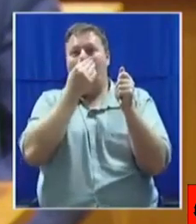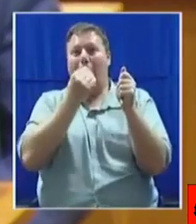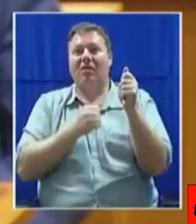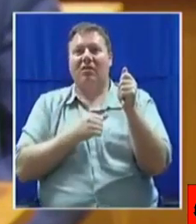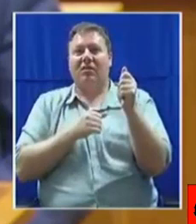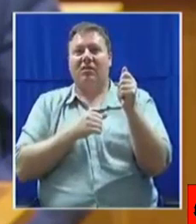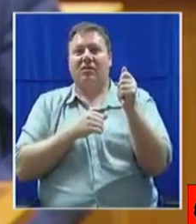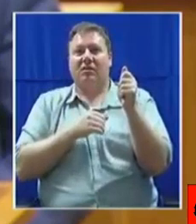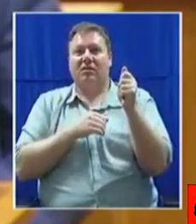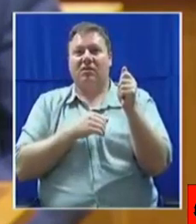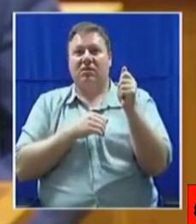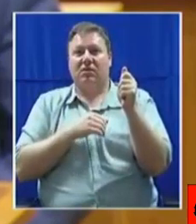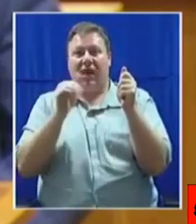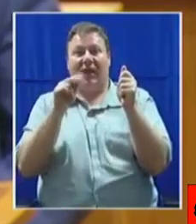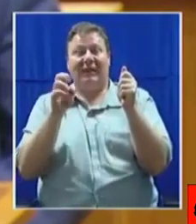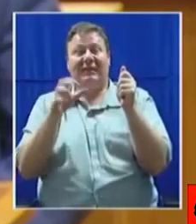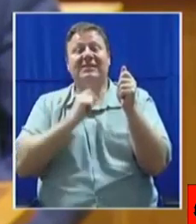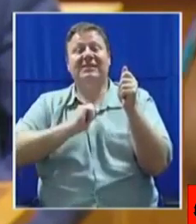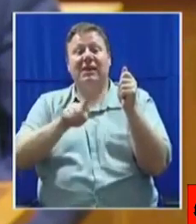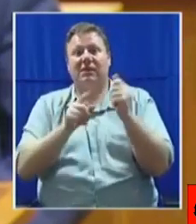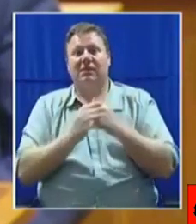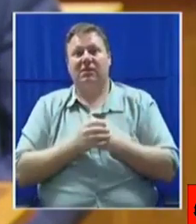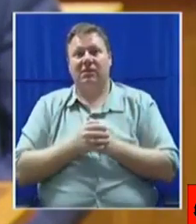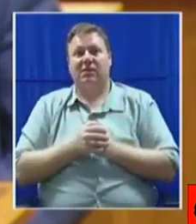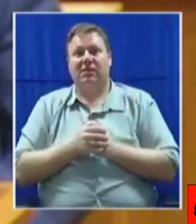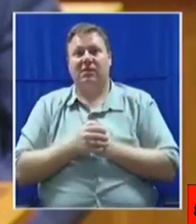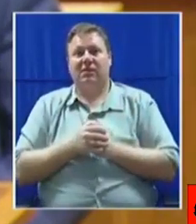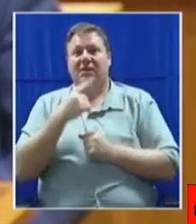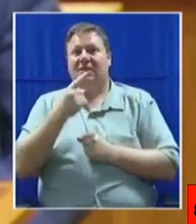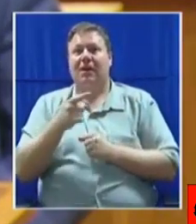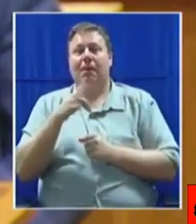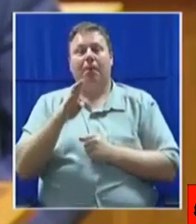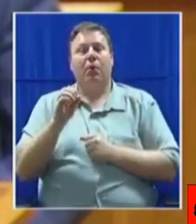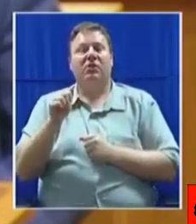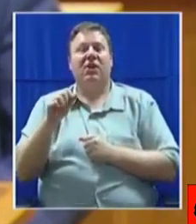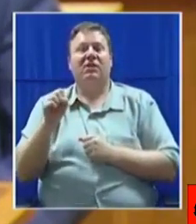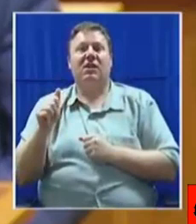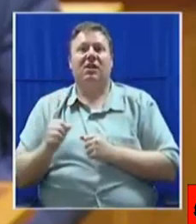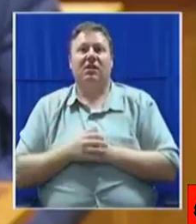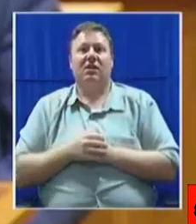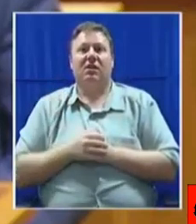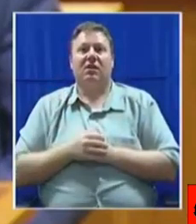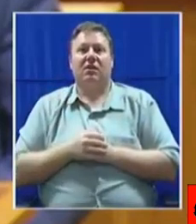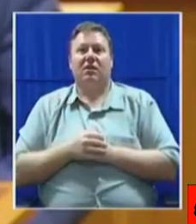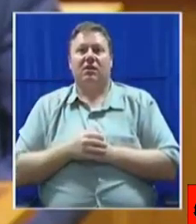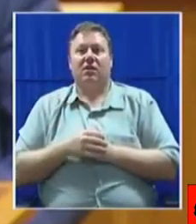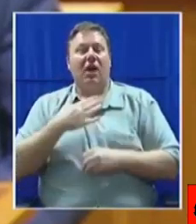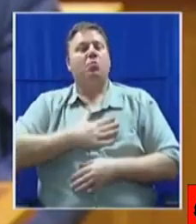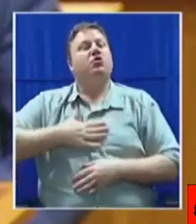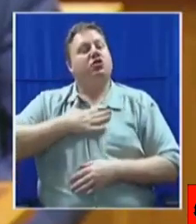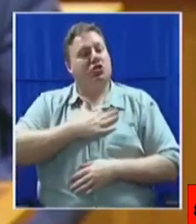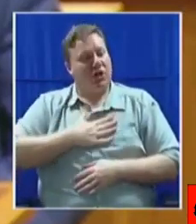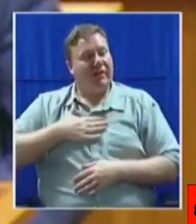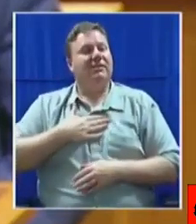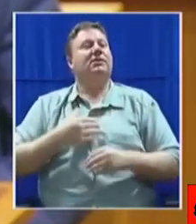your party, the ANC, saying to BOSASA, we want to express our sincere appreciation and